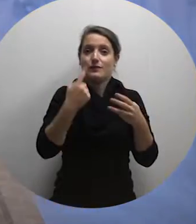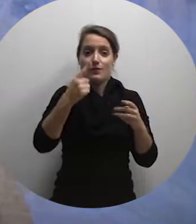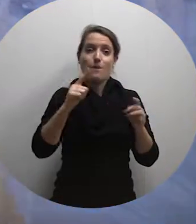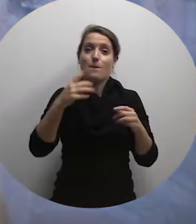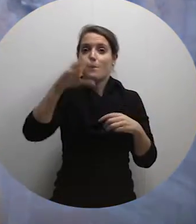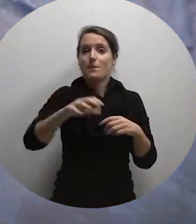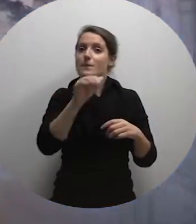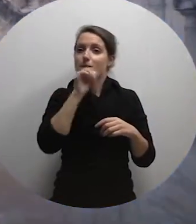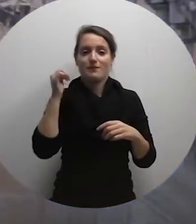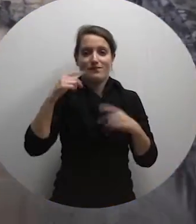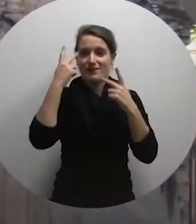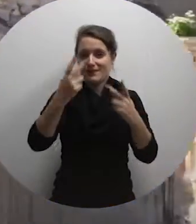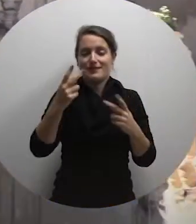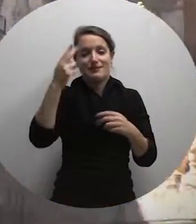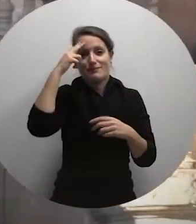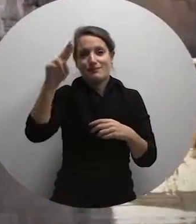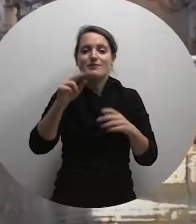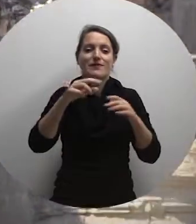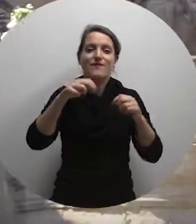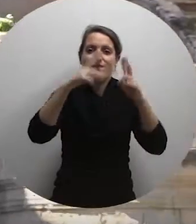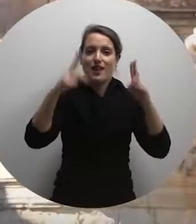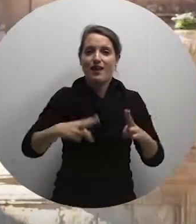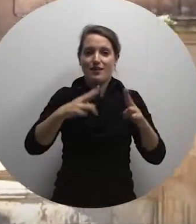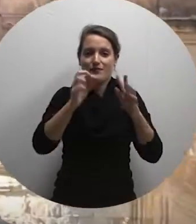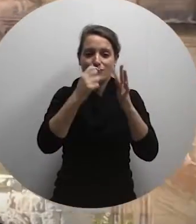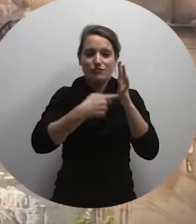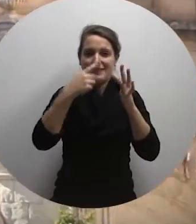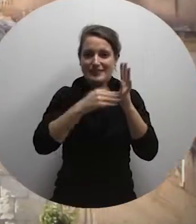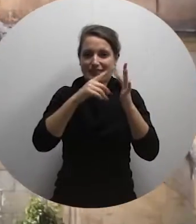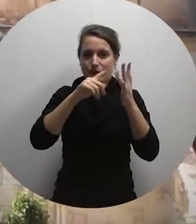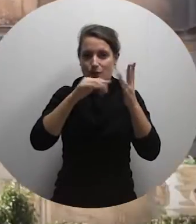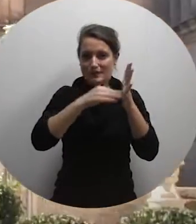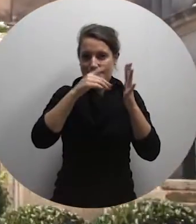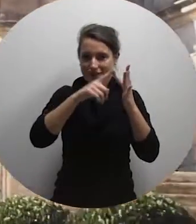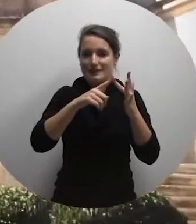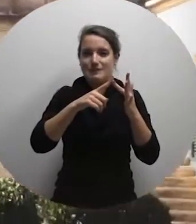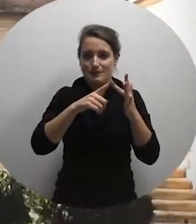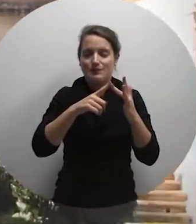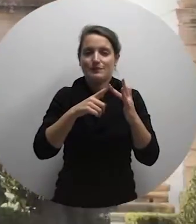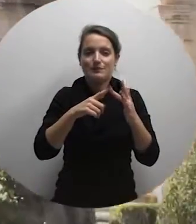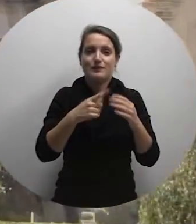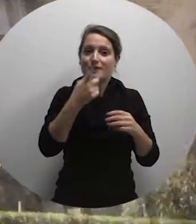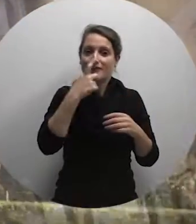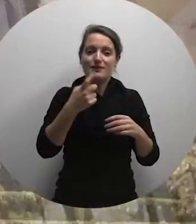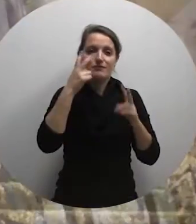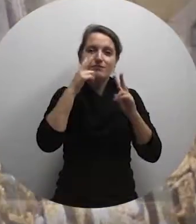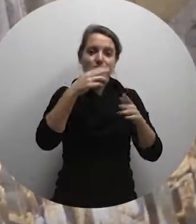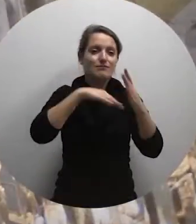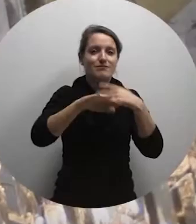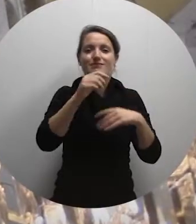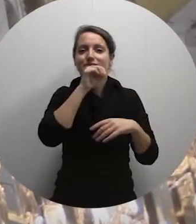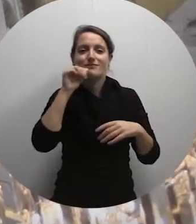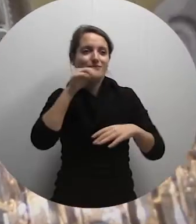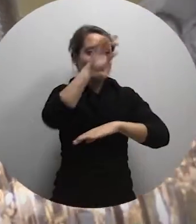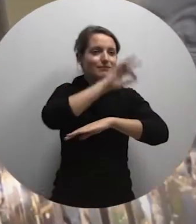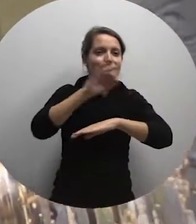Lea is Villa Preziosi, built by the Preziosi family around 1757. In the villa one